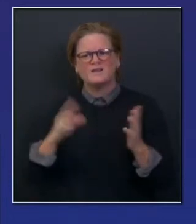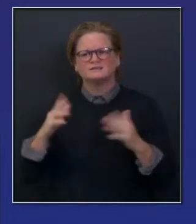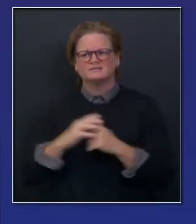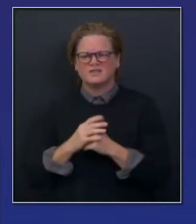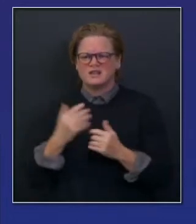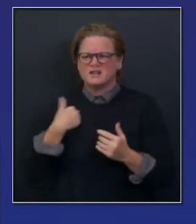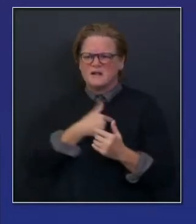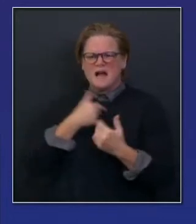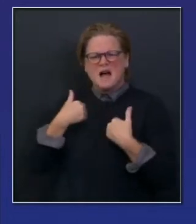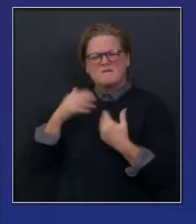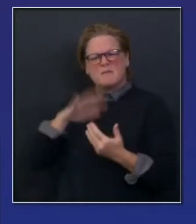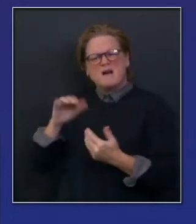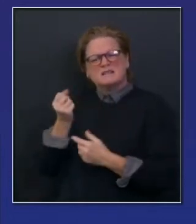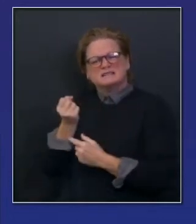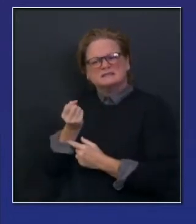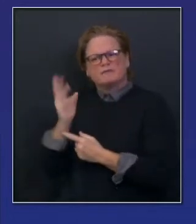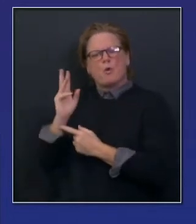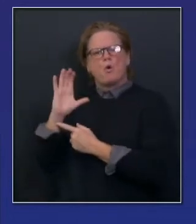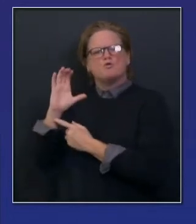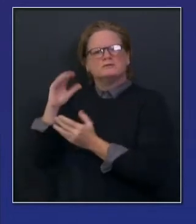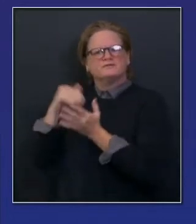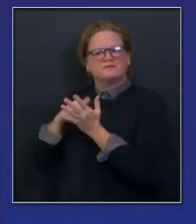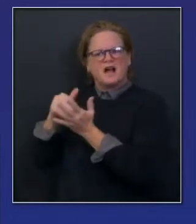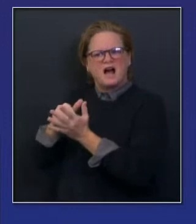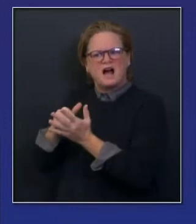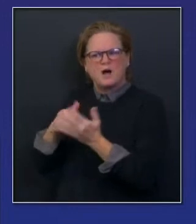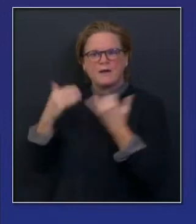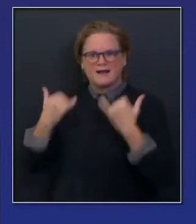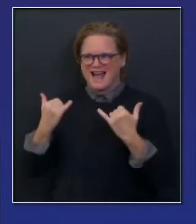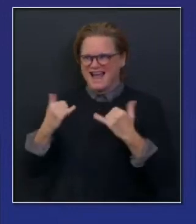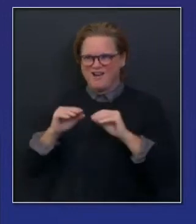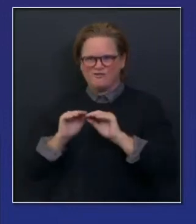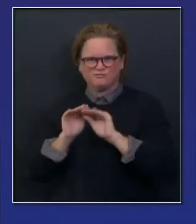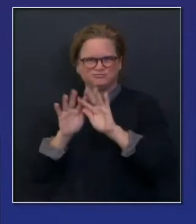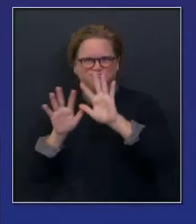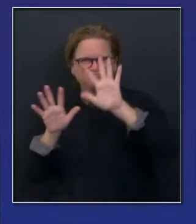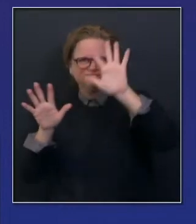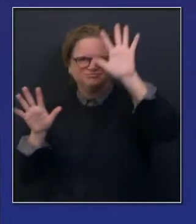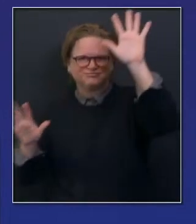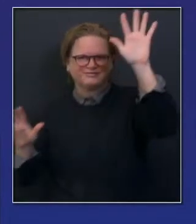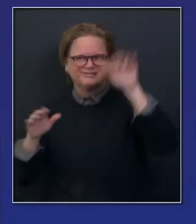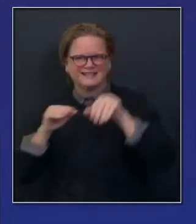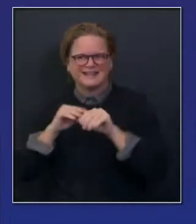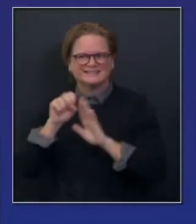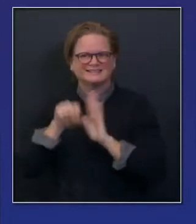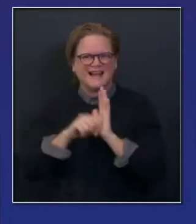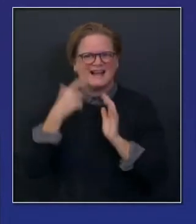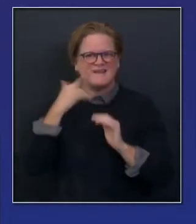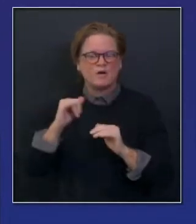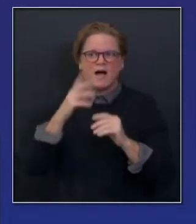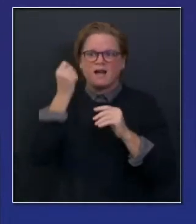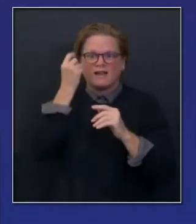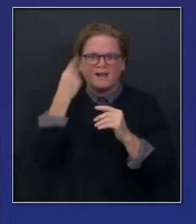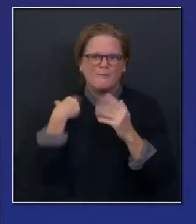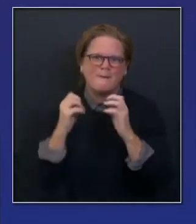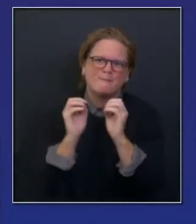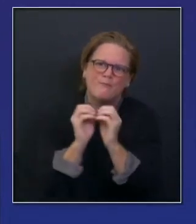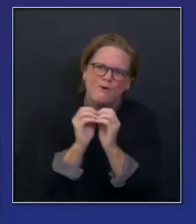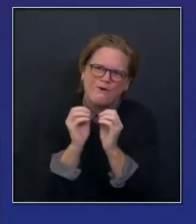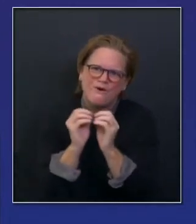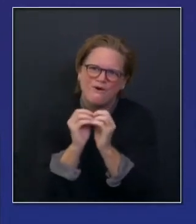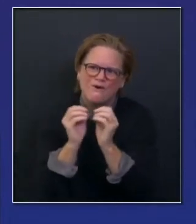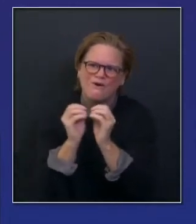already doing shifts, working in critical facilities, truly saving lives, and we're grateful, deeply